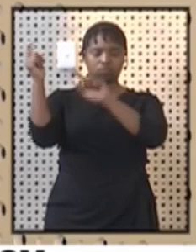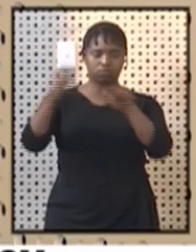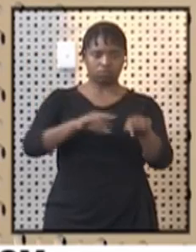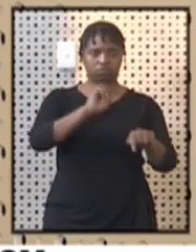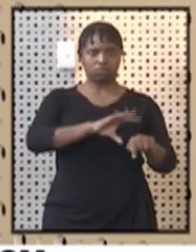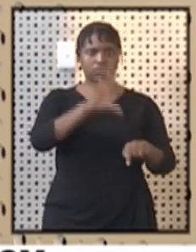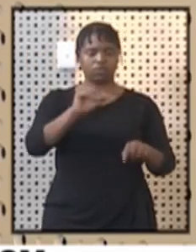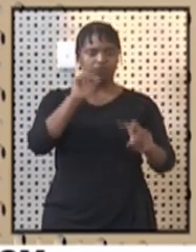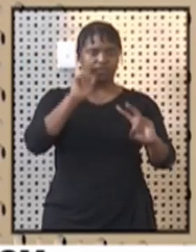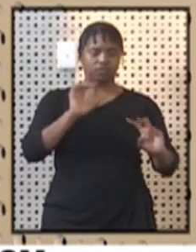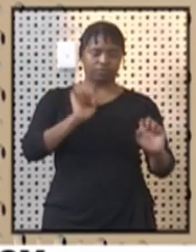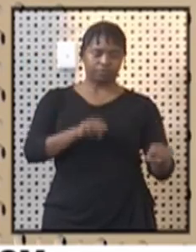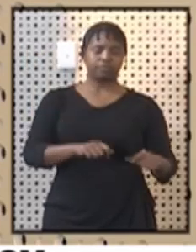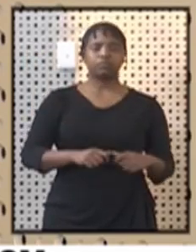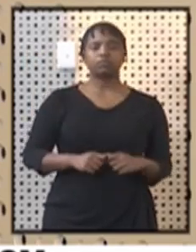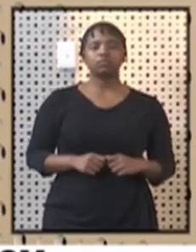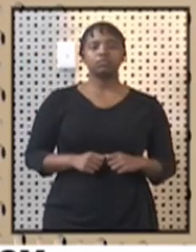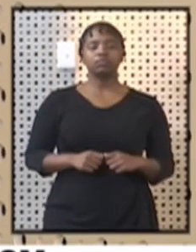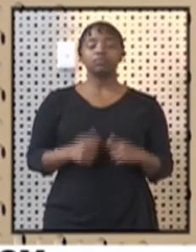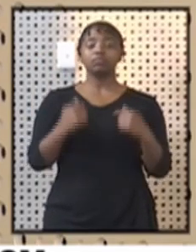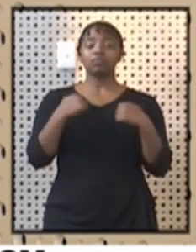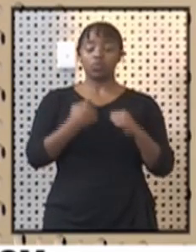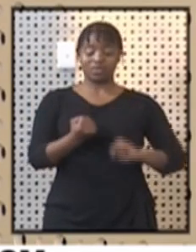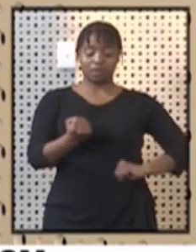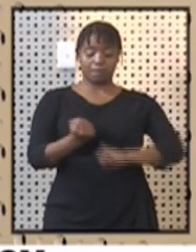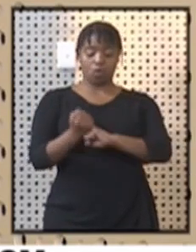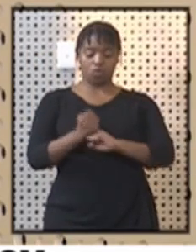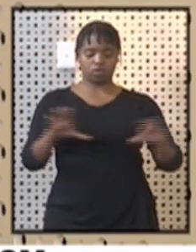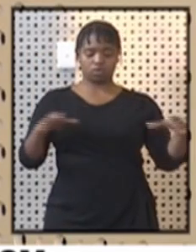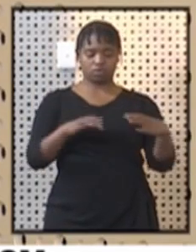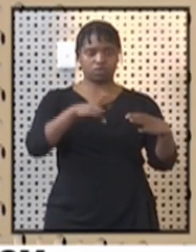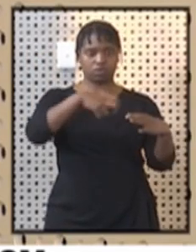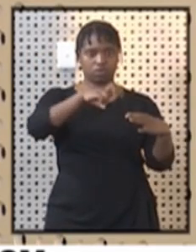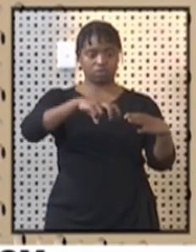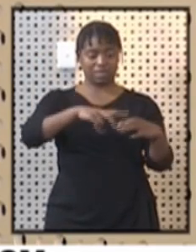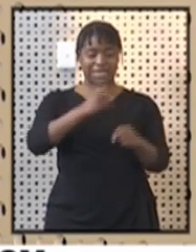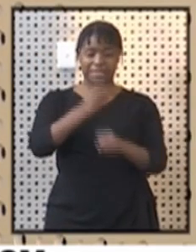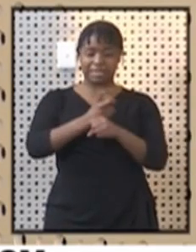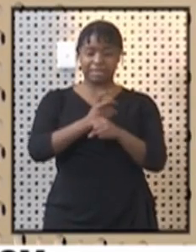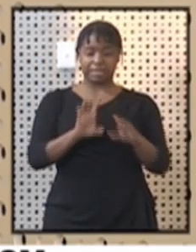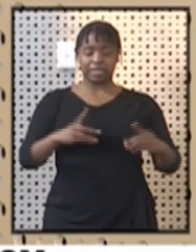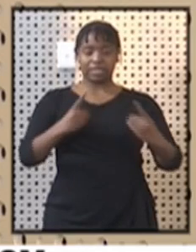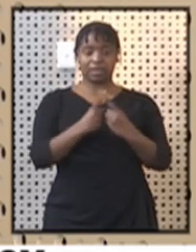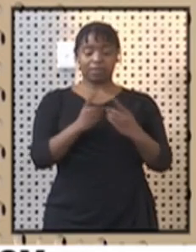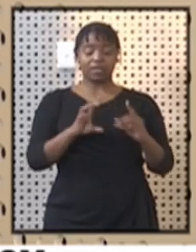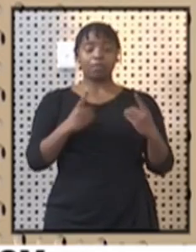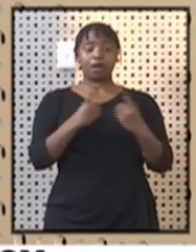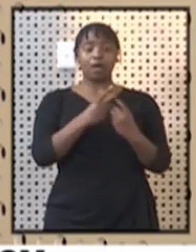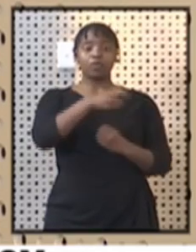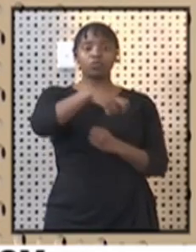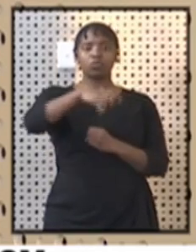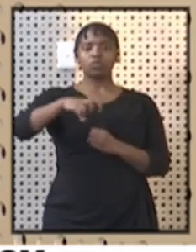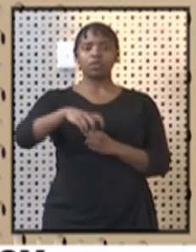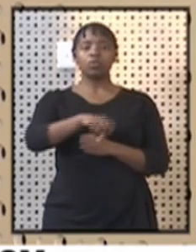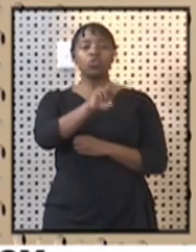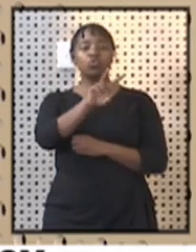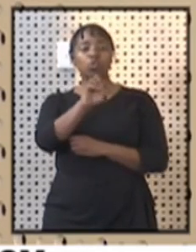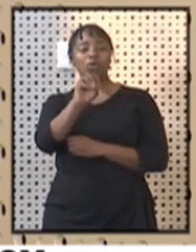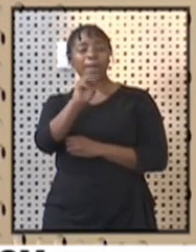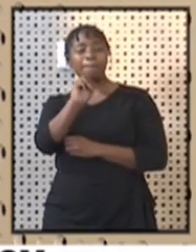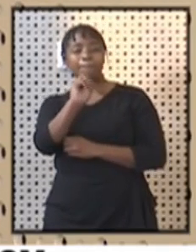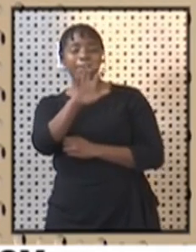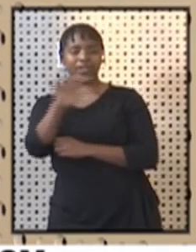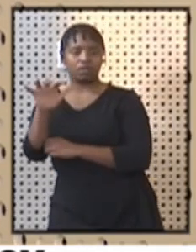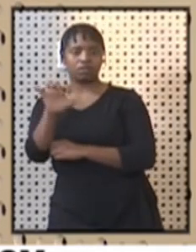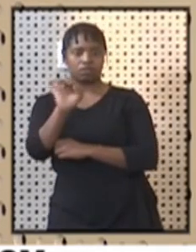In supporting the tourism sector in this crisis period, the Department of Tourism redirected $200 million through